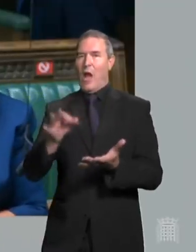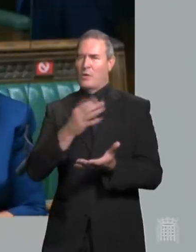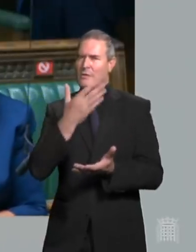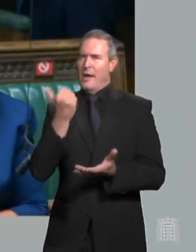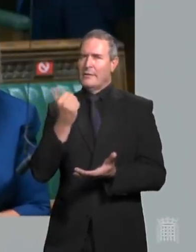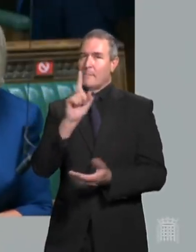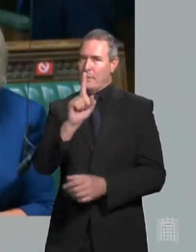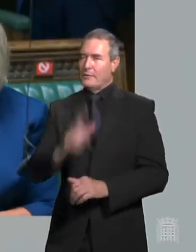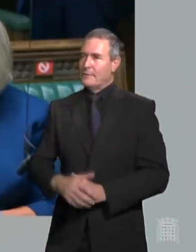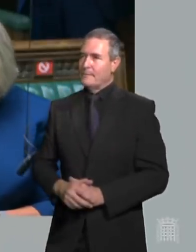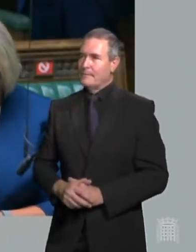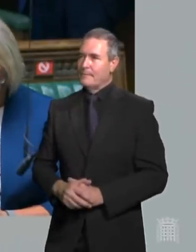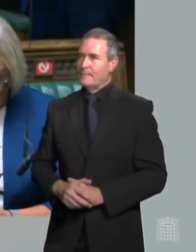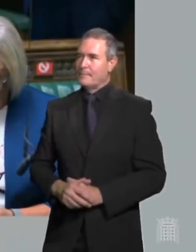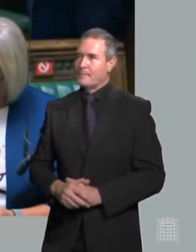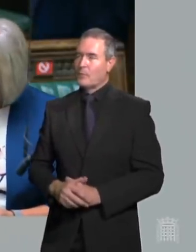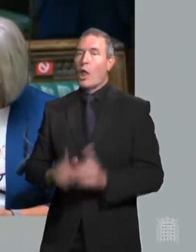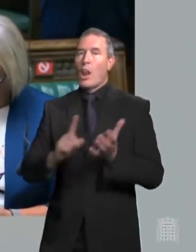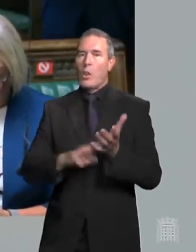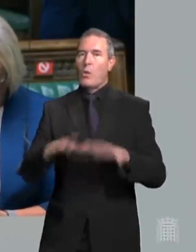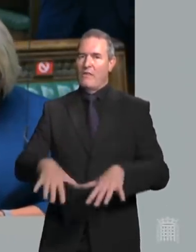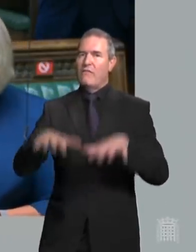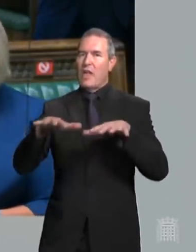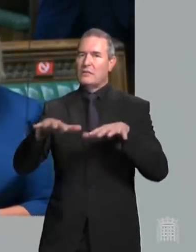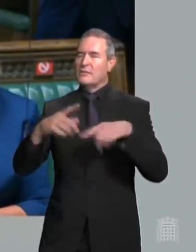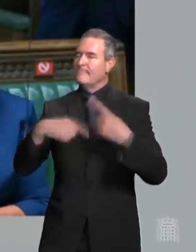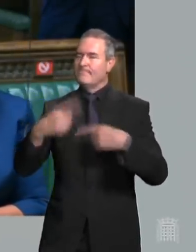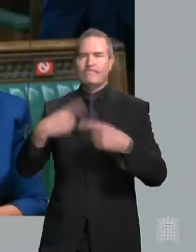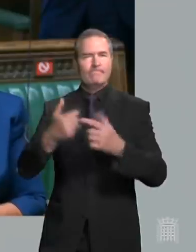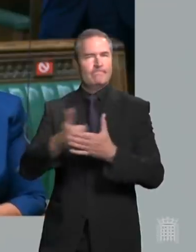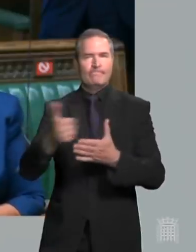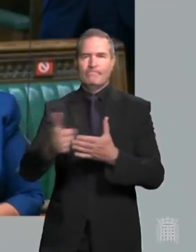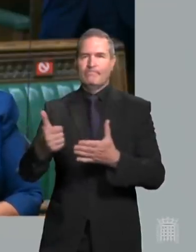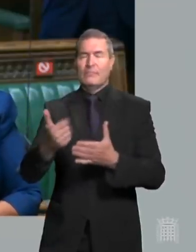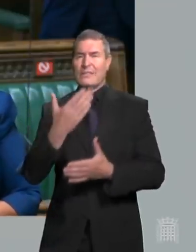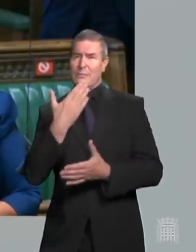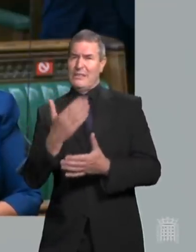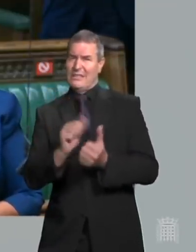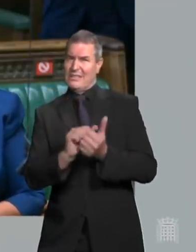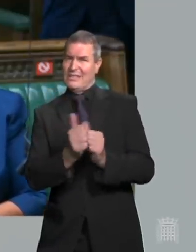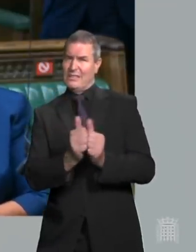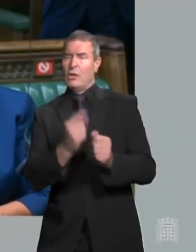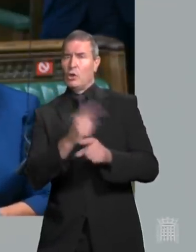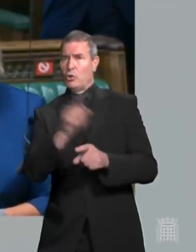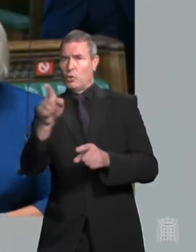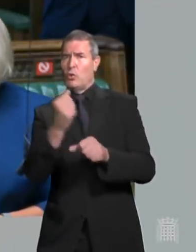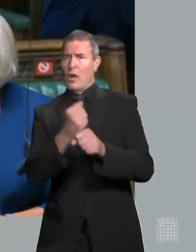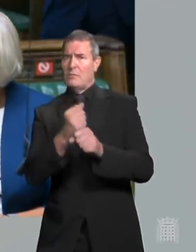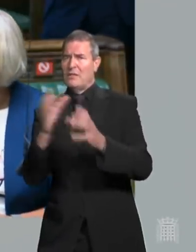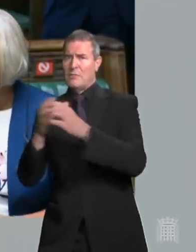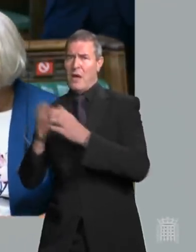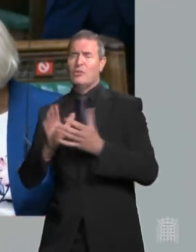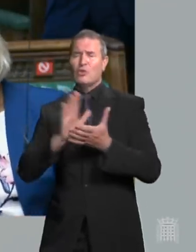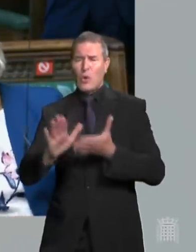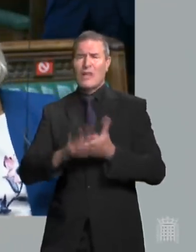The problem is Loo floods regularly. Will my Right Honourable Friend speak to Government departments to get